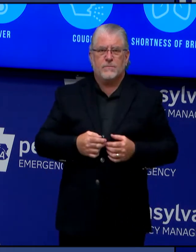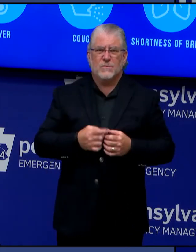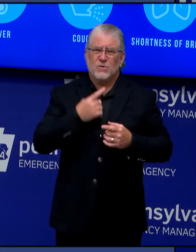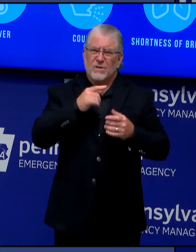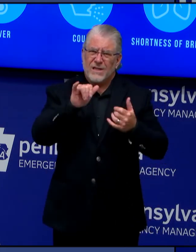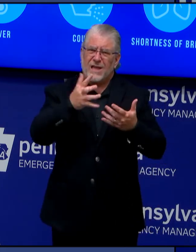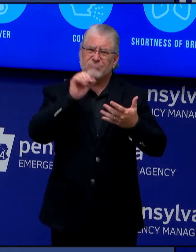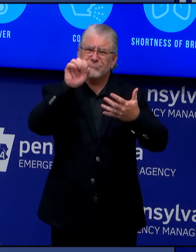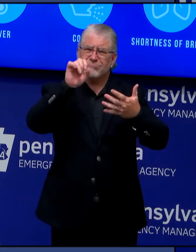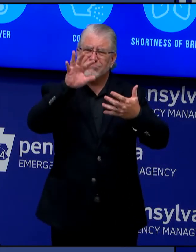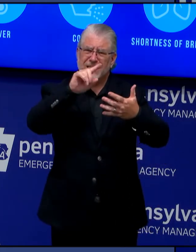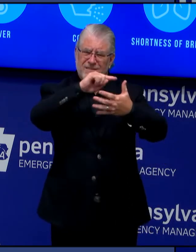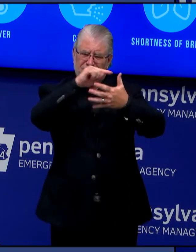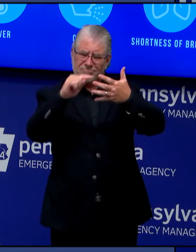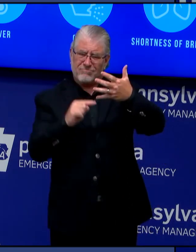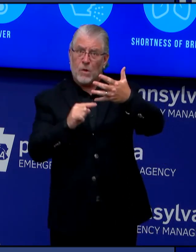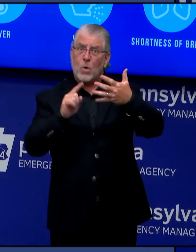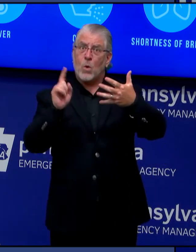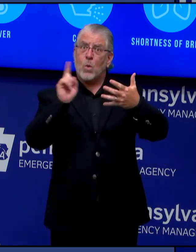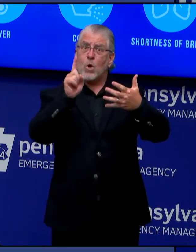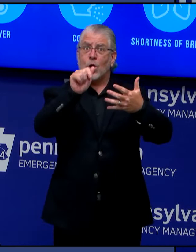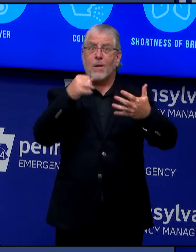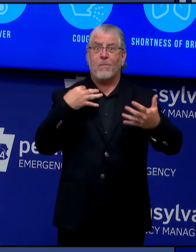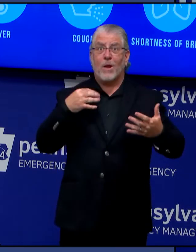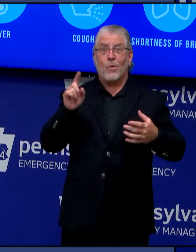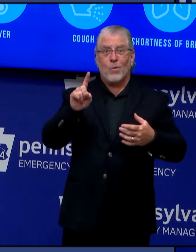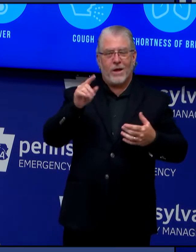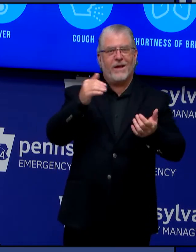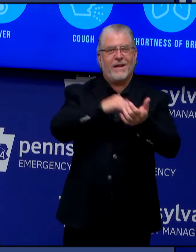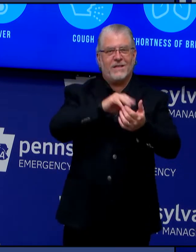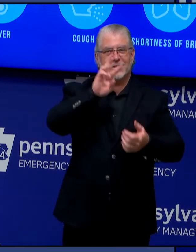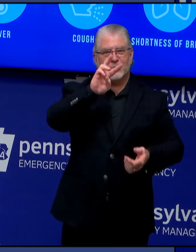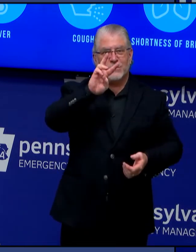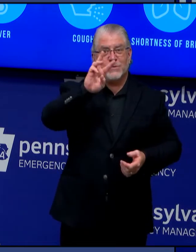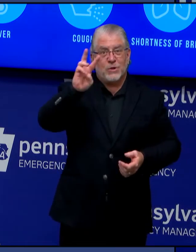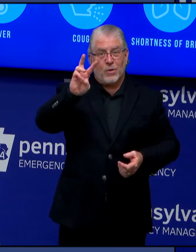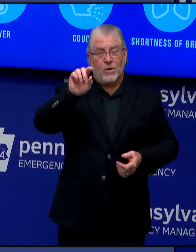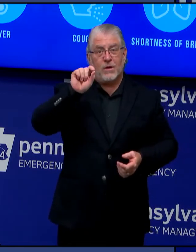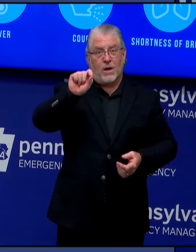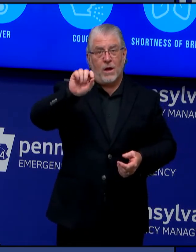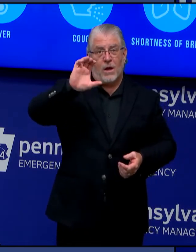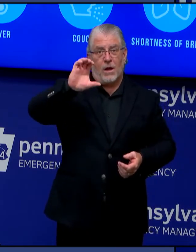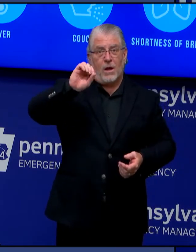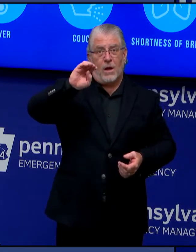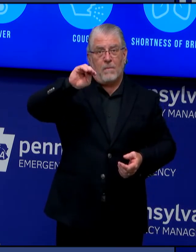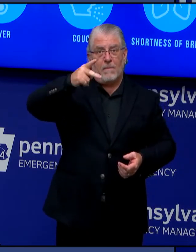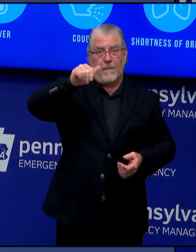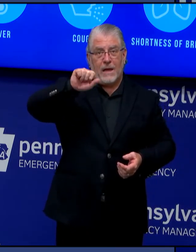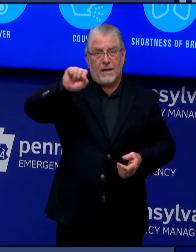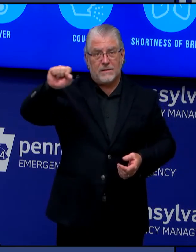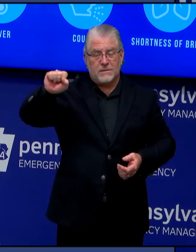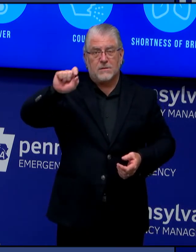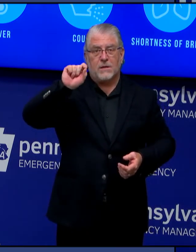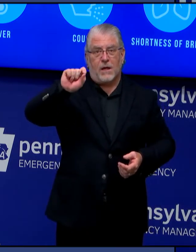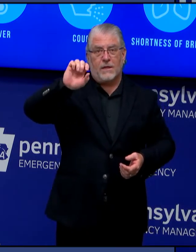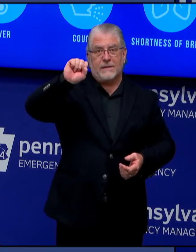at www.compass.state.pa